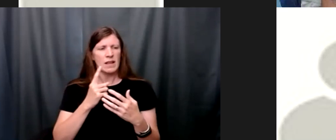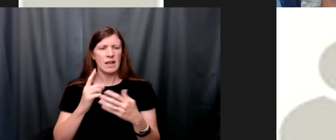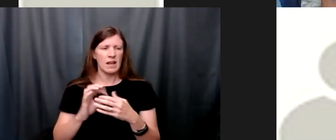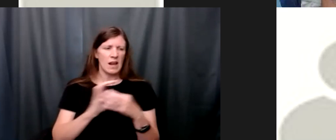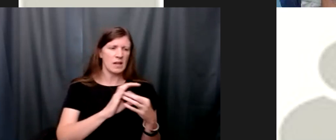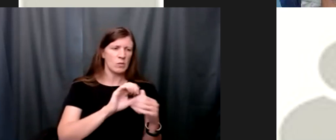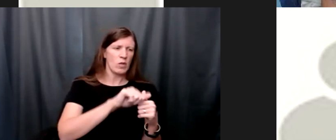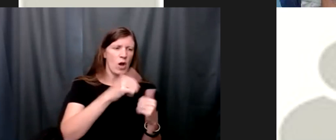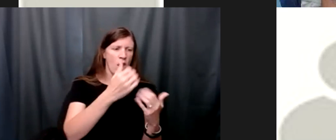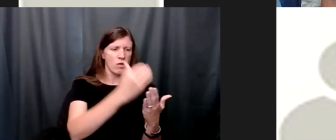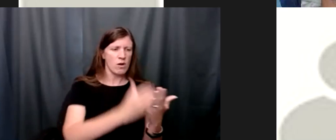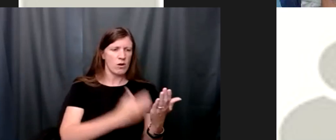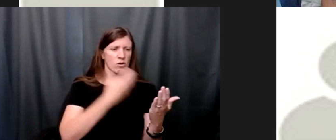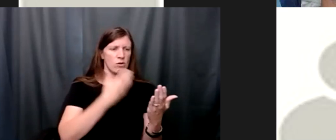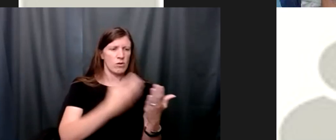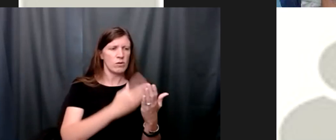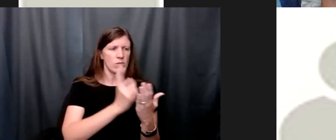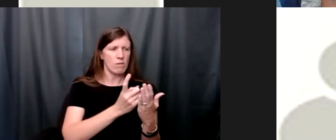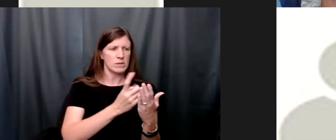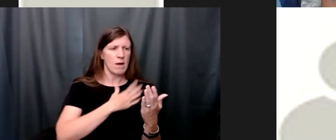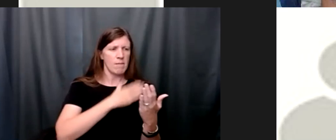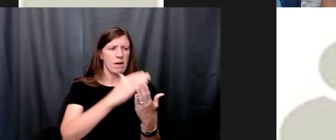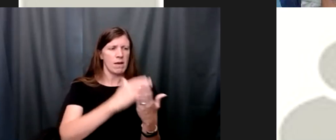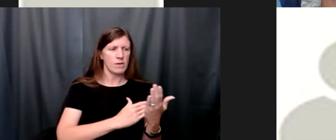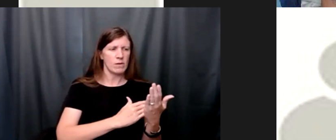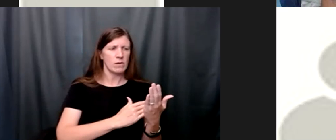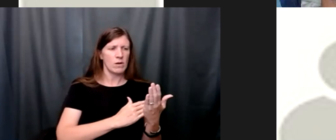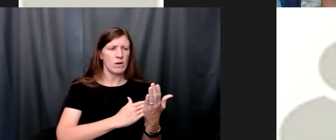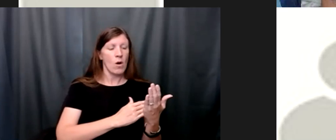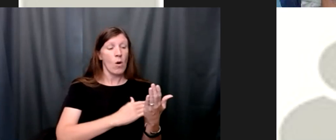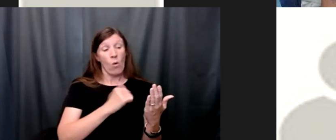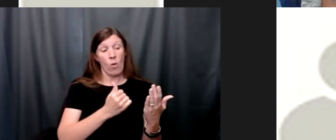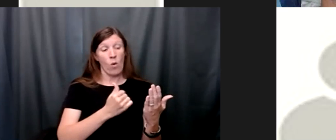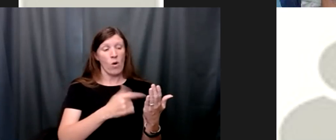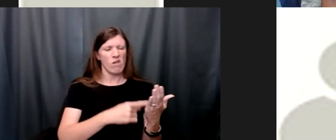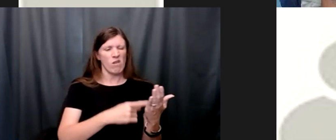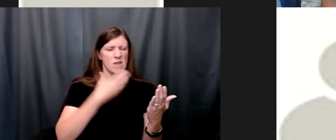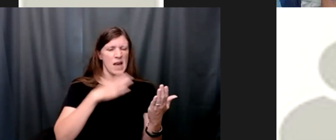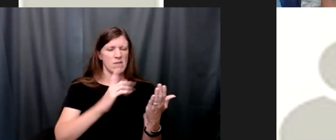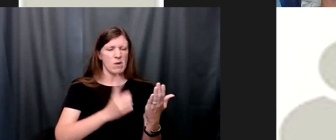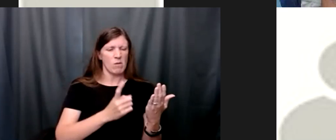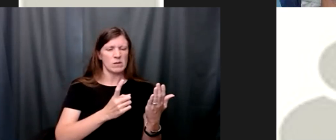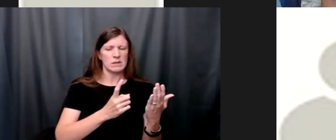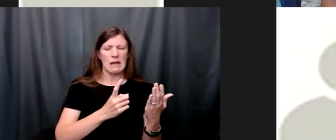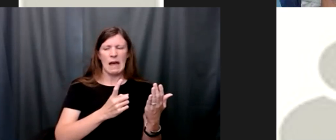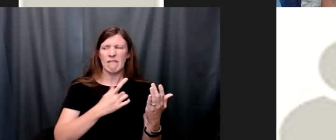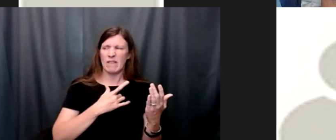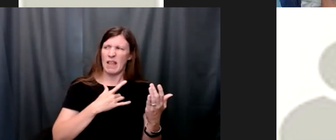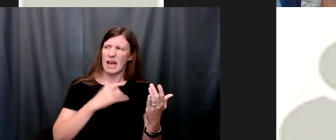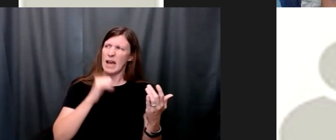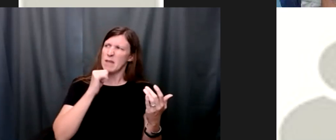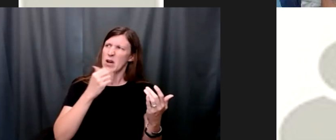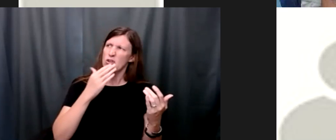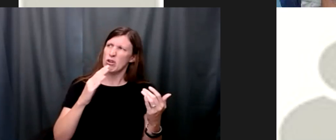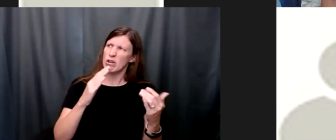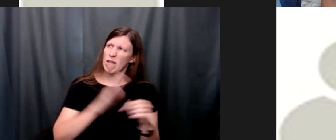which was moments where i just felt like um i just wasn't good enough or it was moments that made me feel like i was